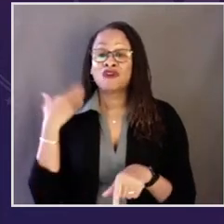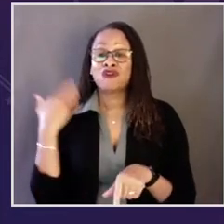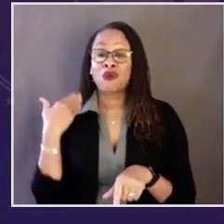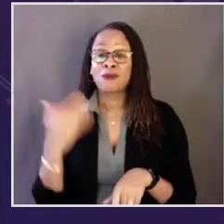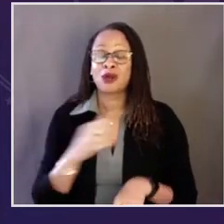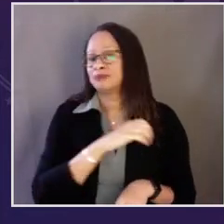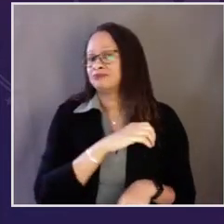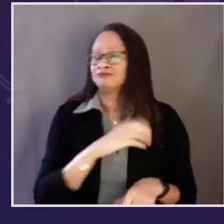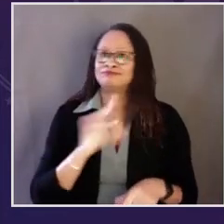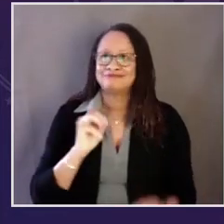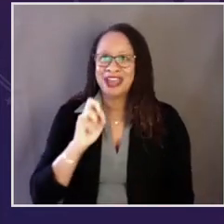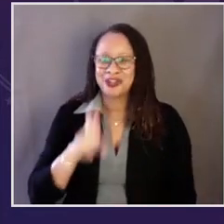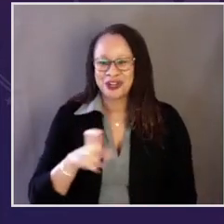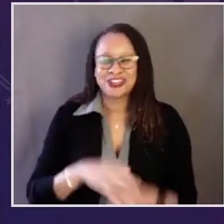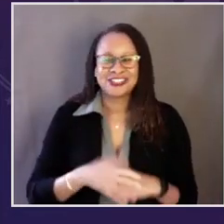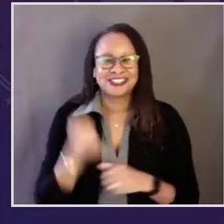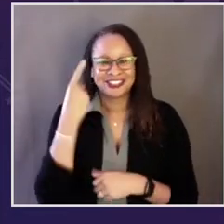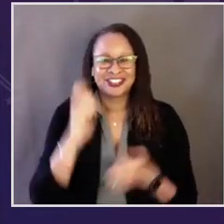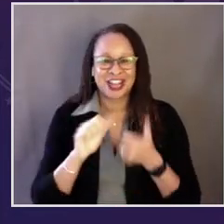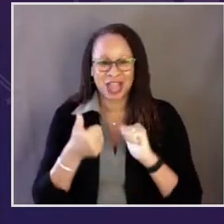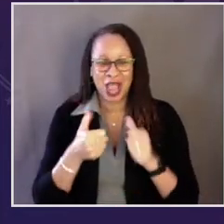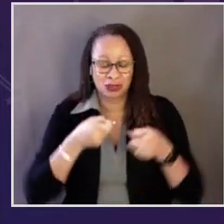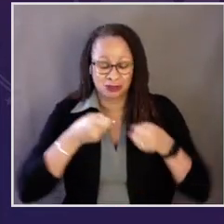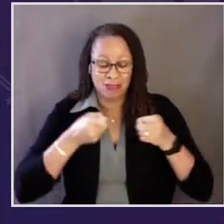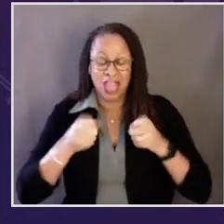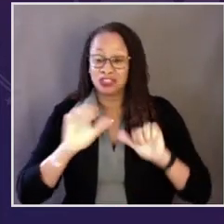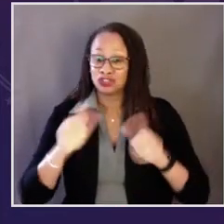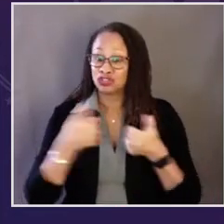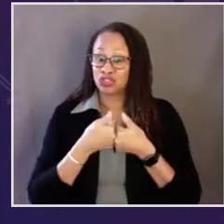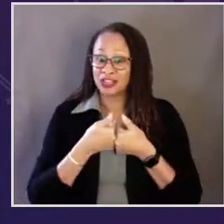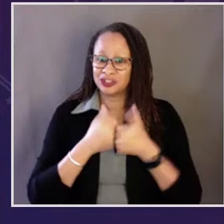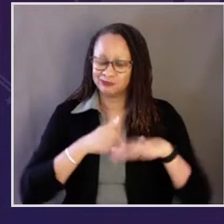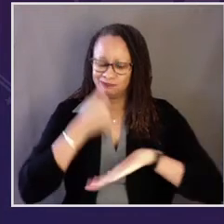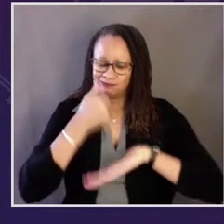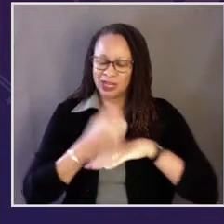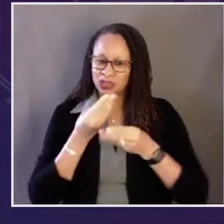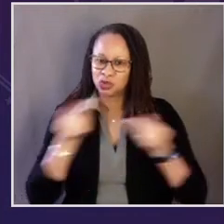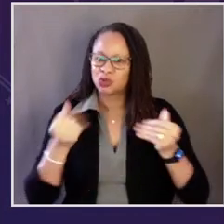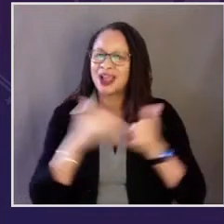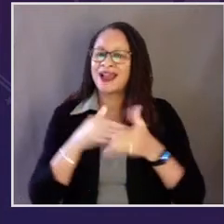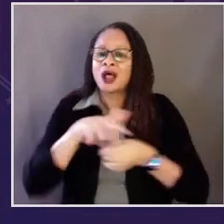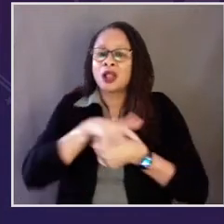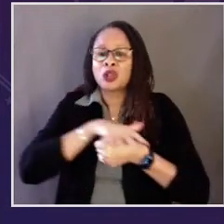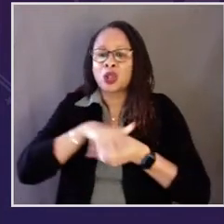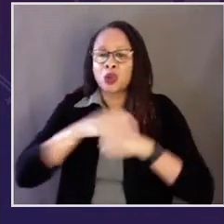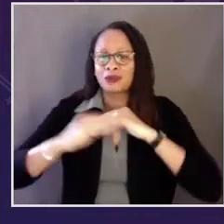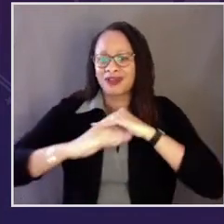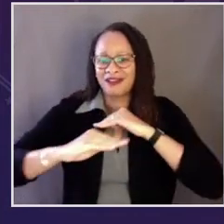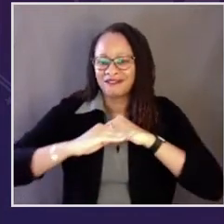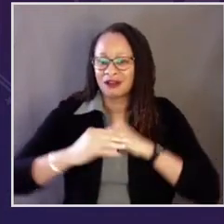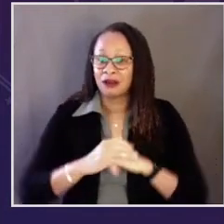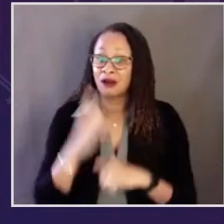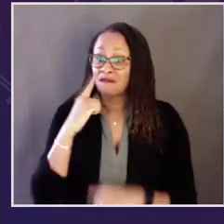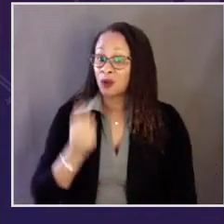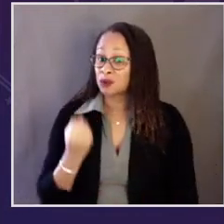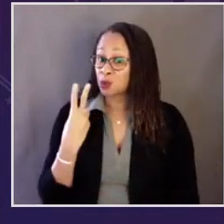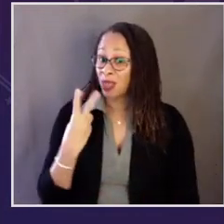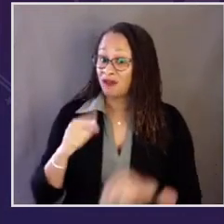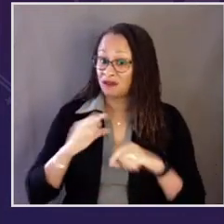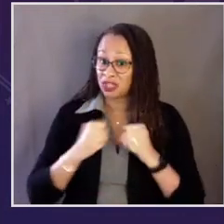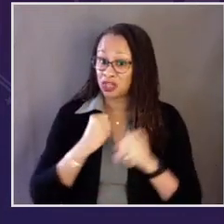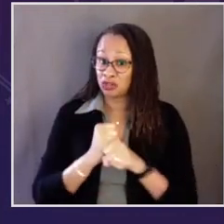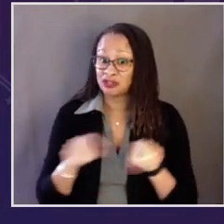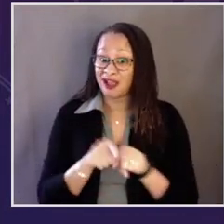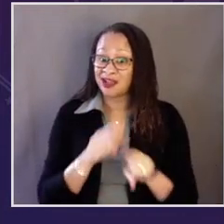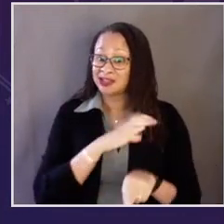to build back better. As a former mayor, she understands how to manage challenges and forge solutions at a